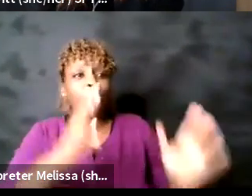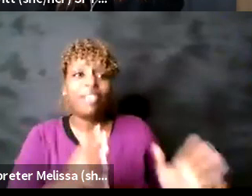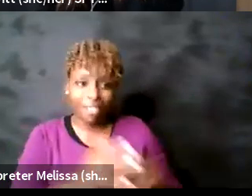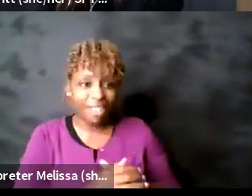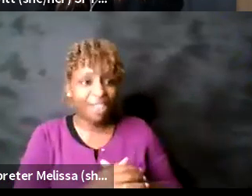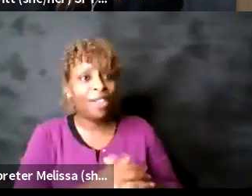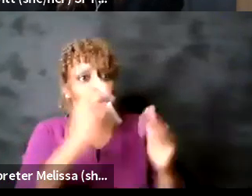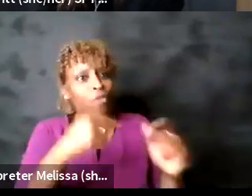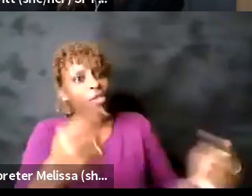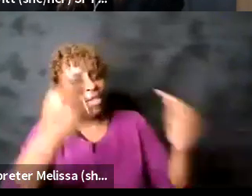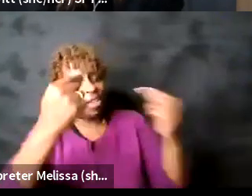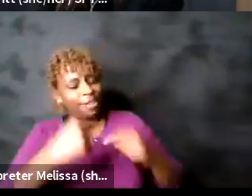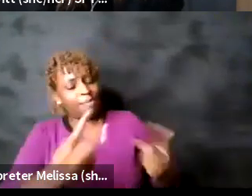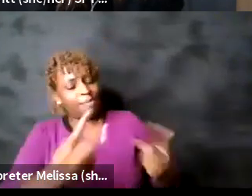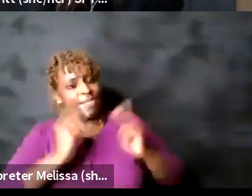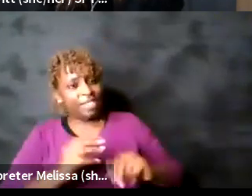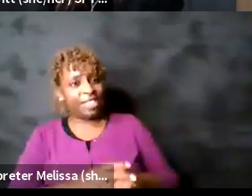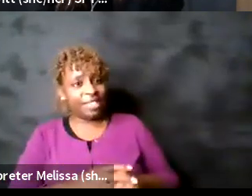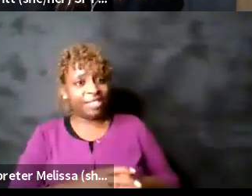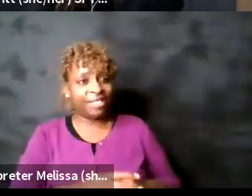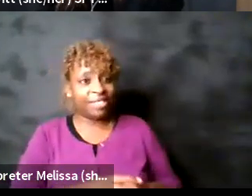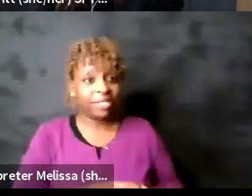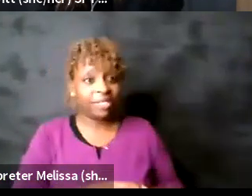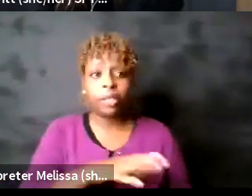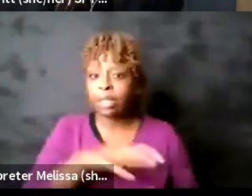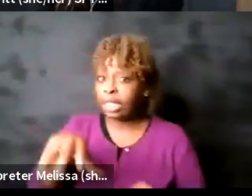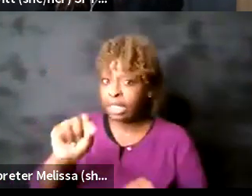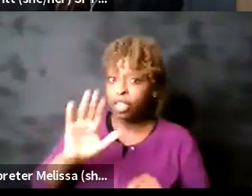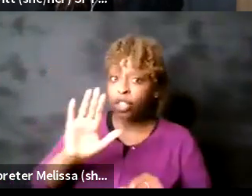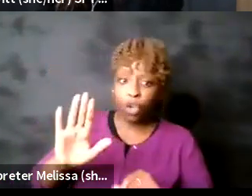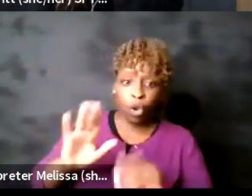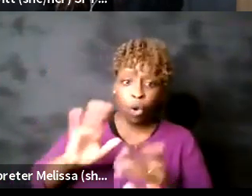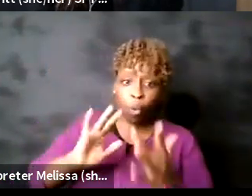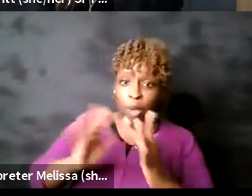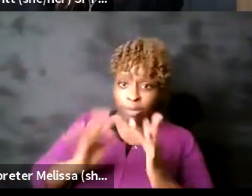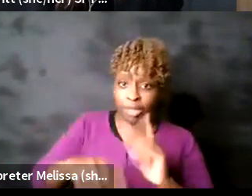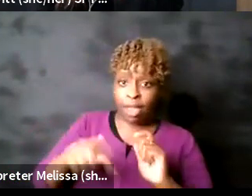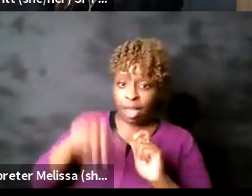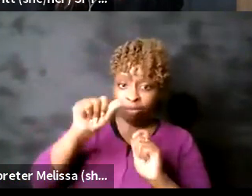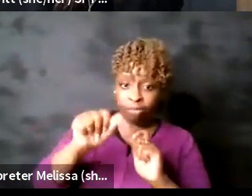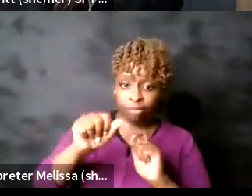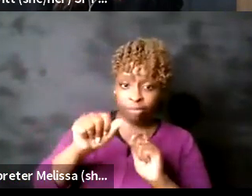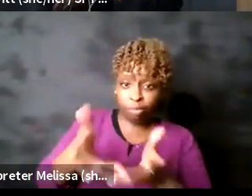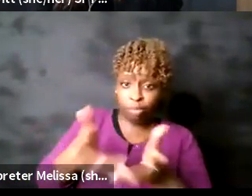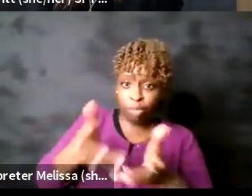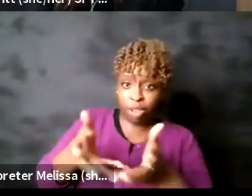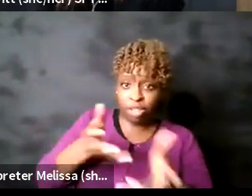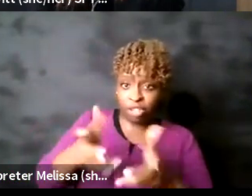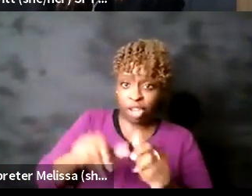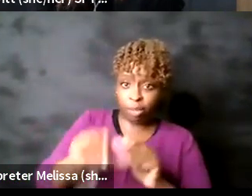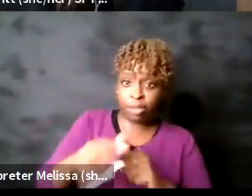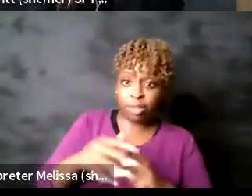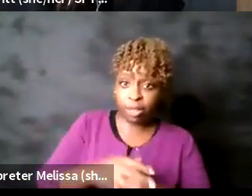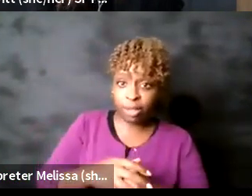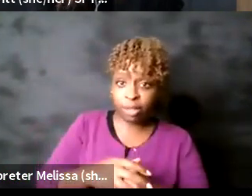i dropped your website in here but if you have any other information to give us about sunday please do wonderful i think um